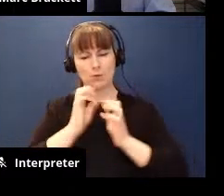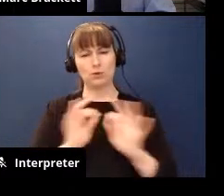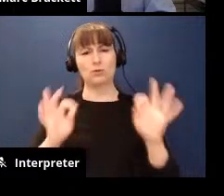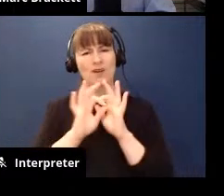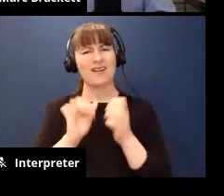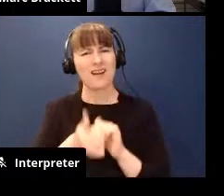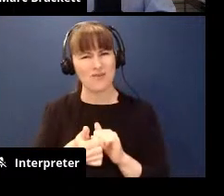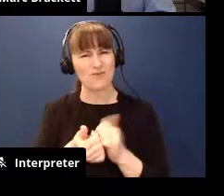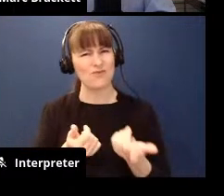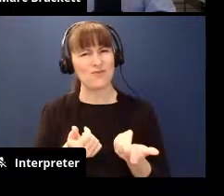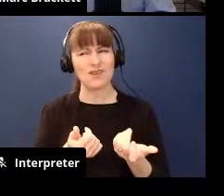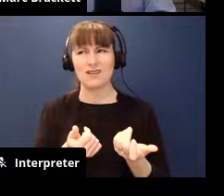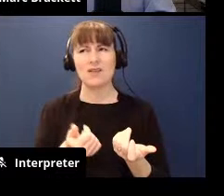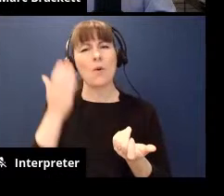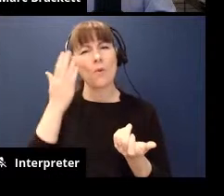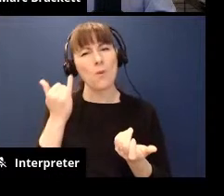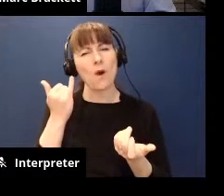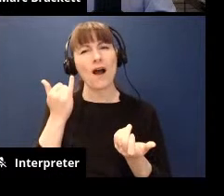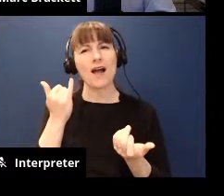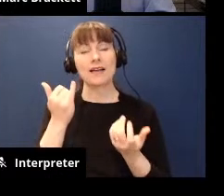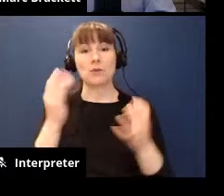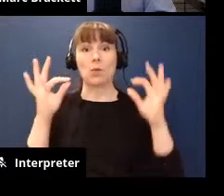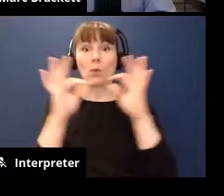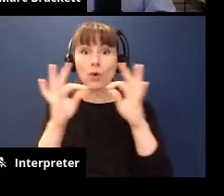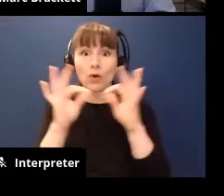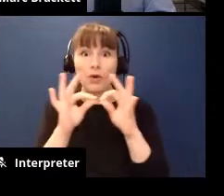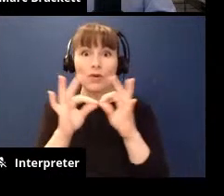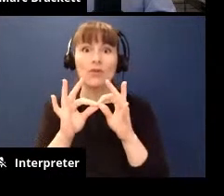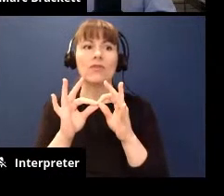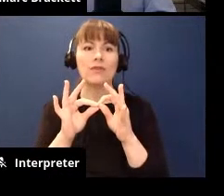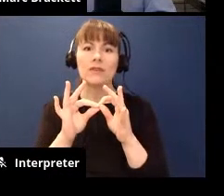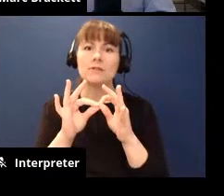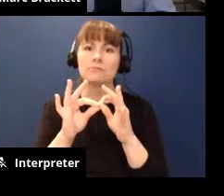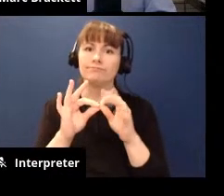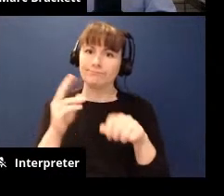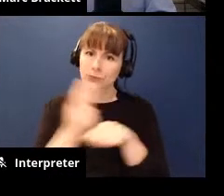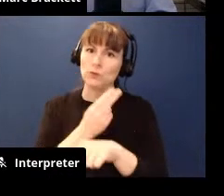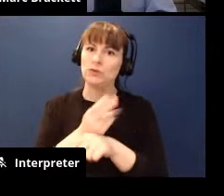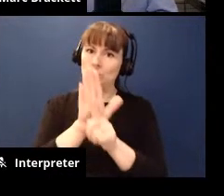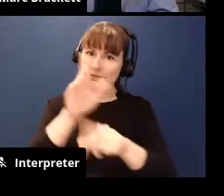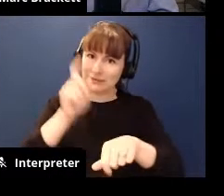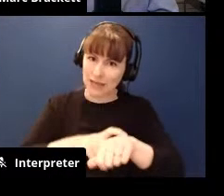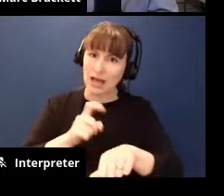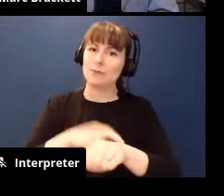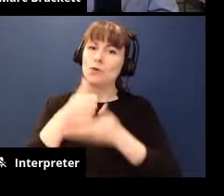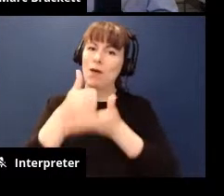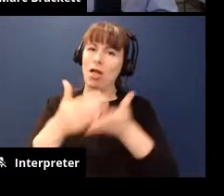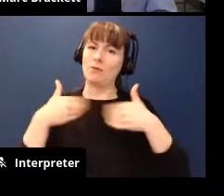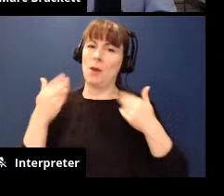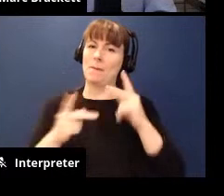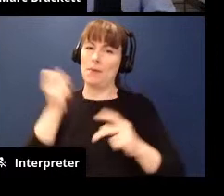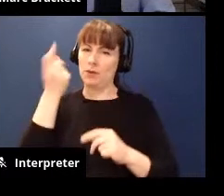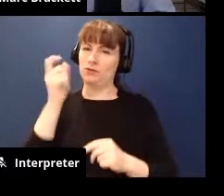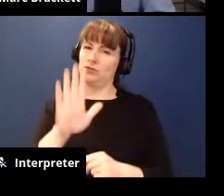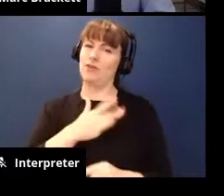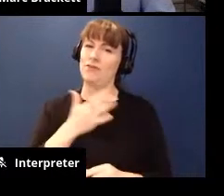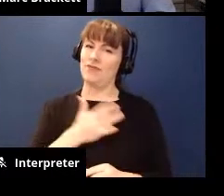and why it's worth investing the time into digging into this for young people yeah so let's go to the next slide